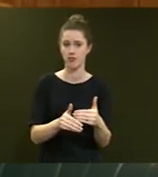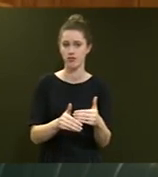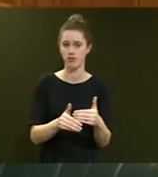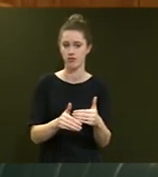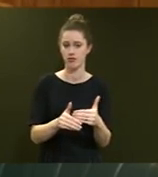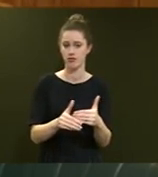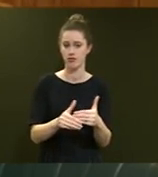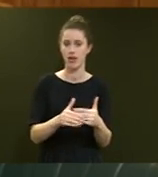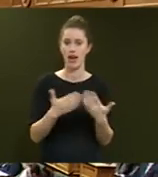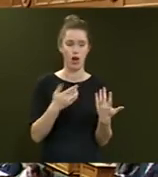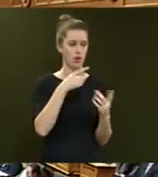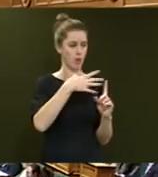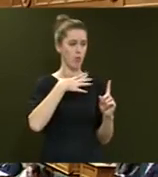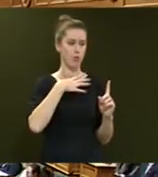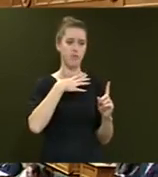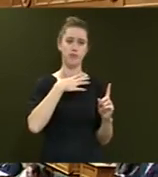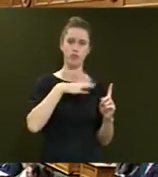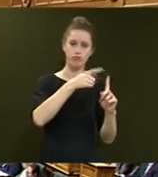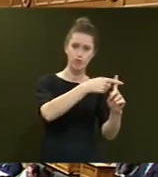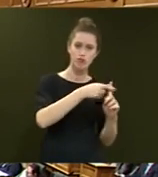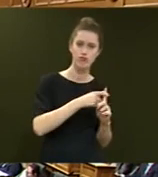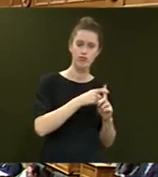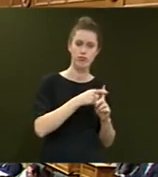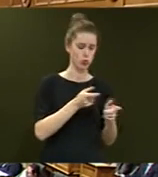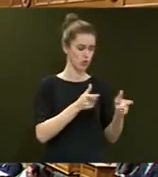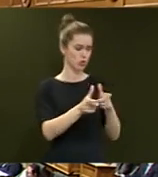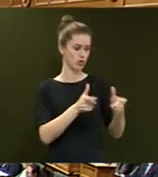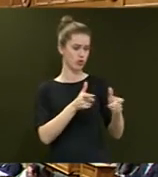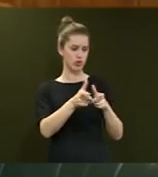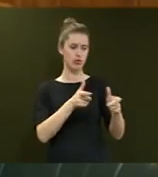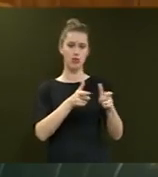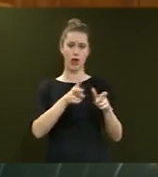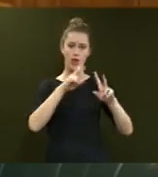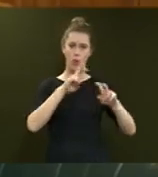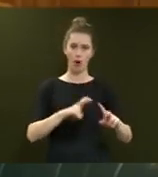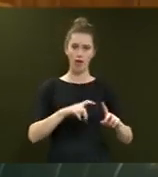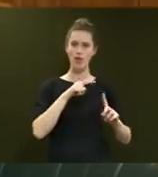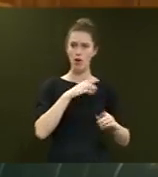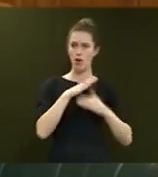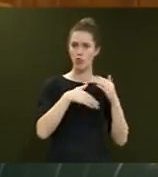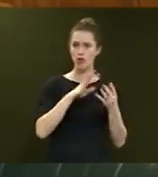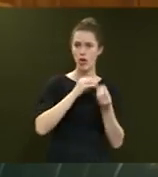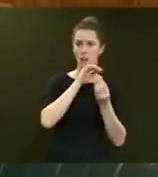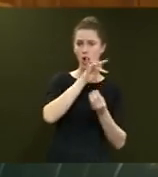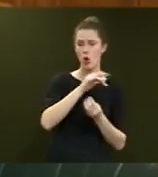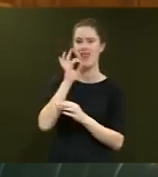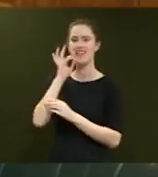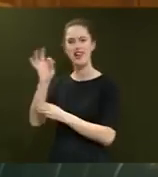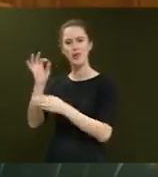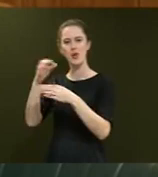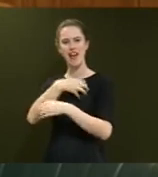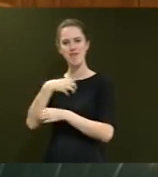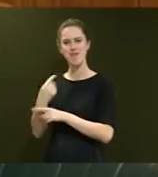Dr Kingy was selected as the Chair of the Inquiry is the process that was created by the National Government in